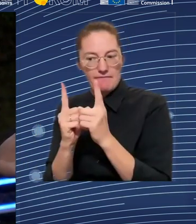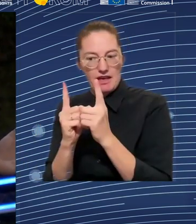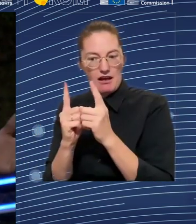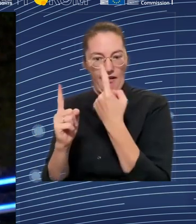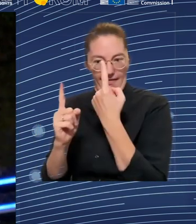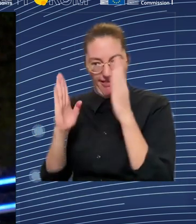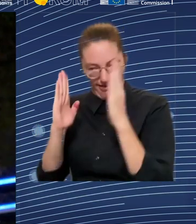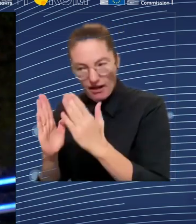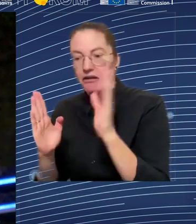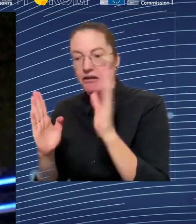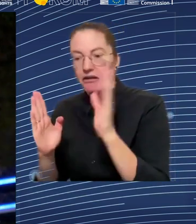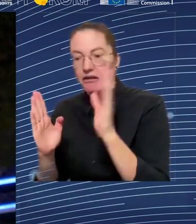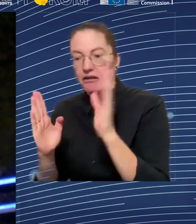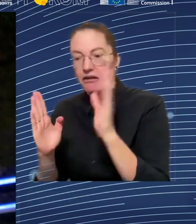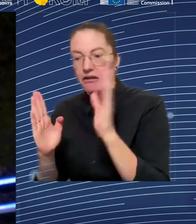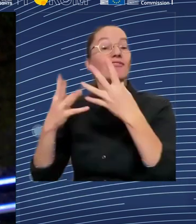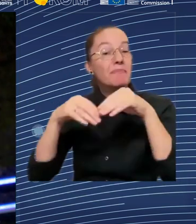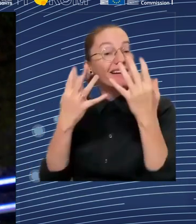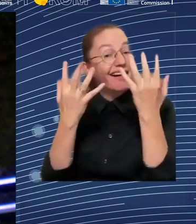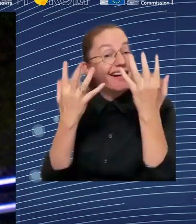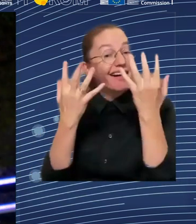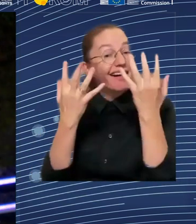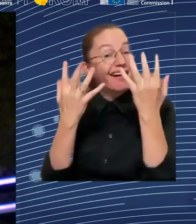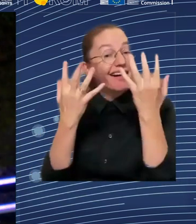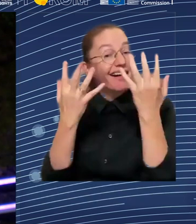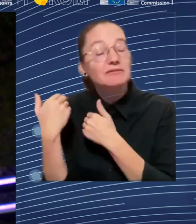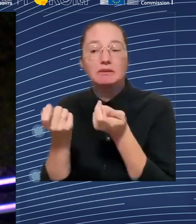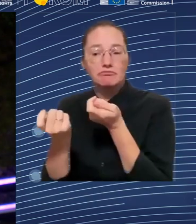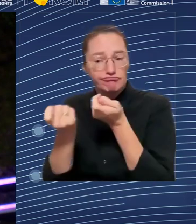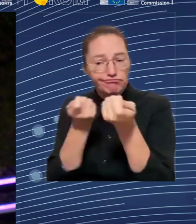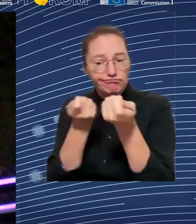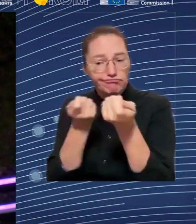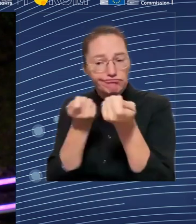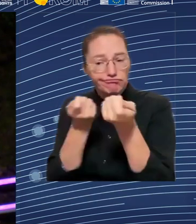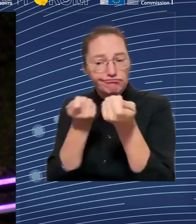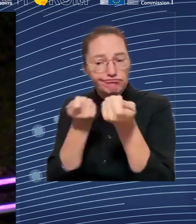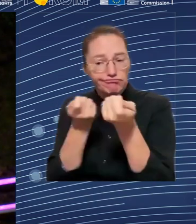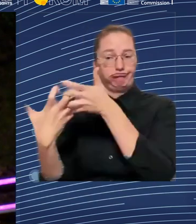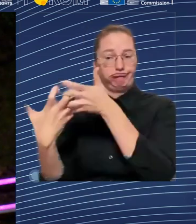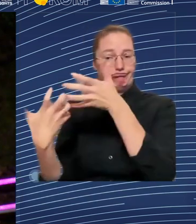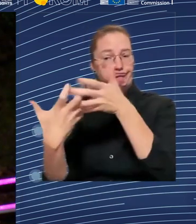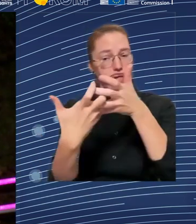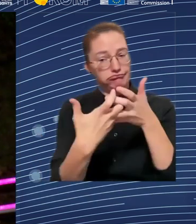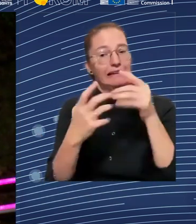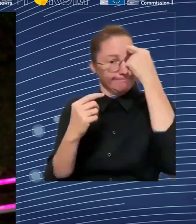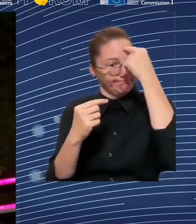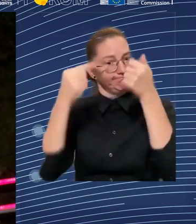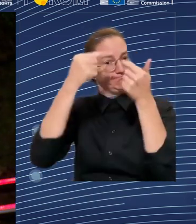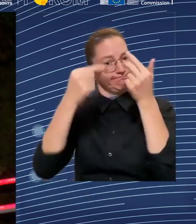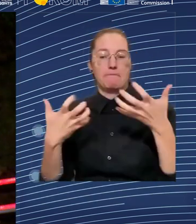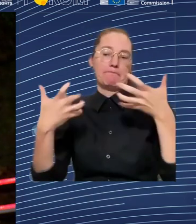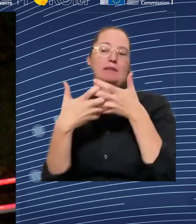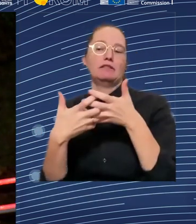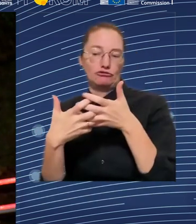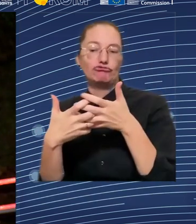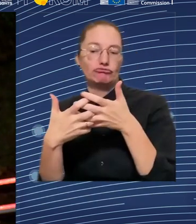training leave. And I think training leave now is becoming an increasingly important policy instrument in many countries. And we see that already exists in